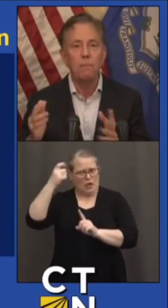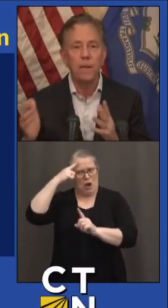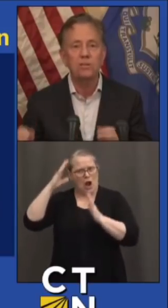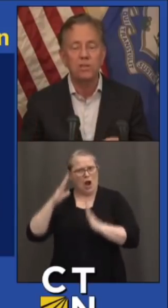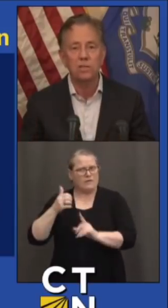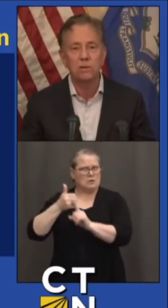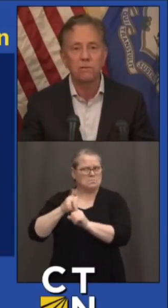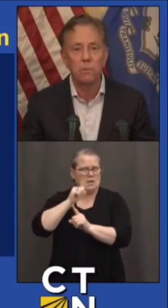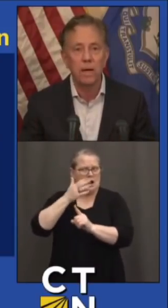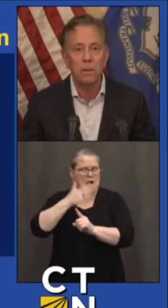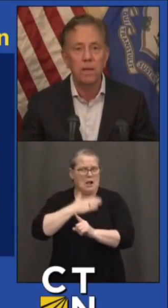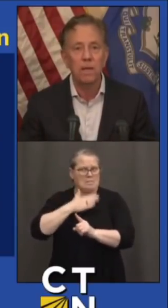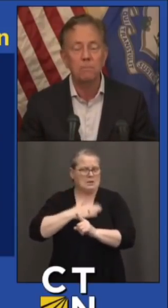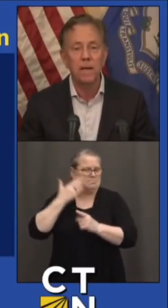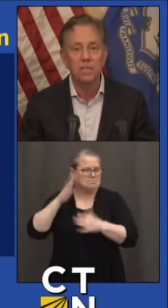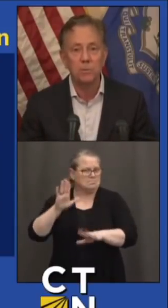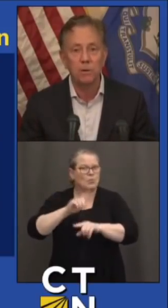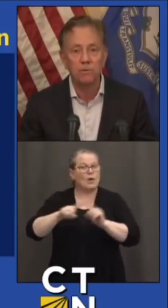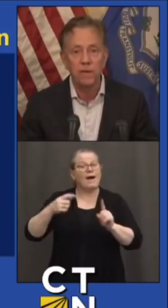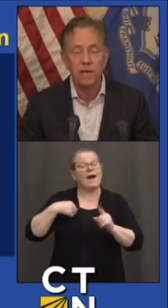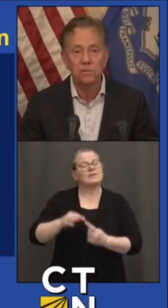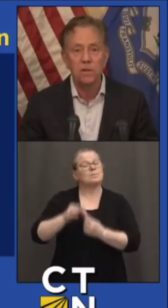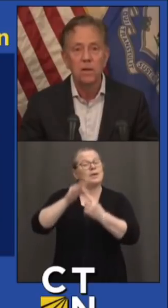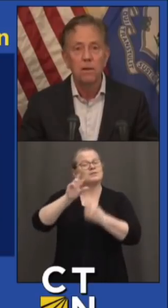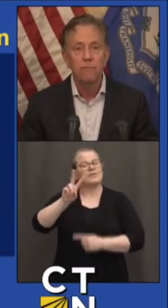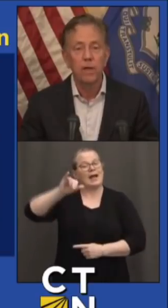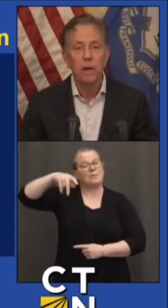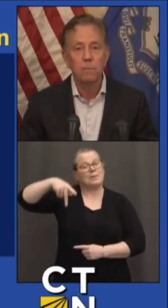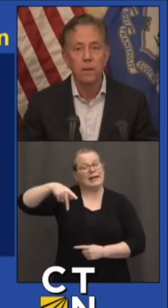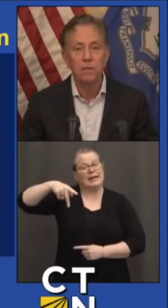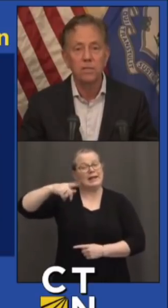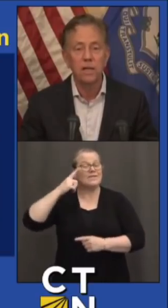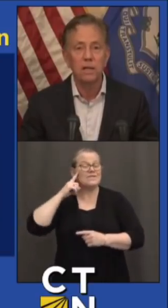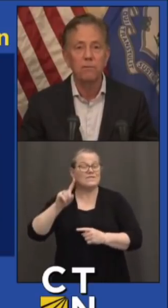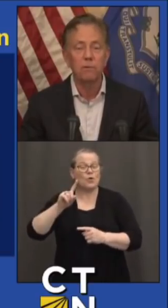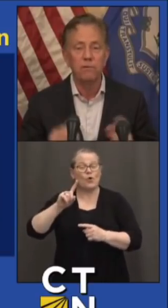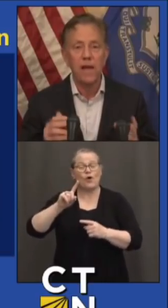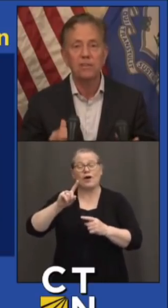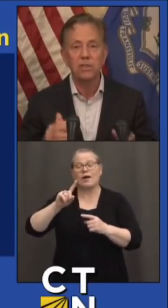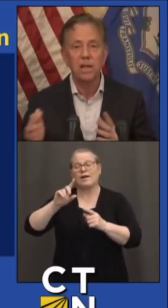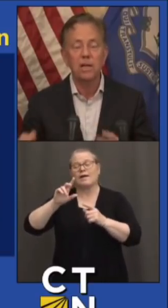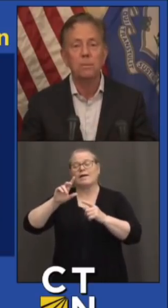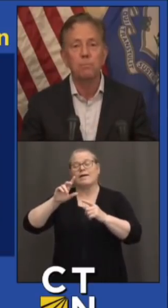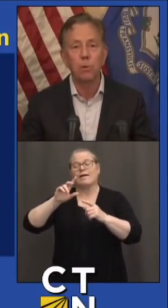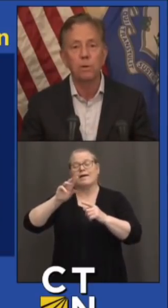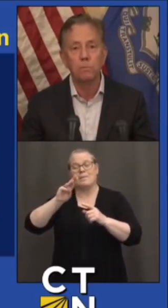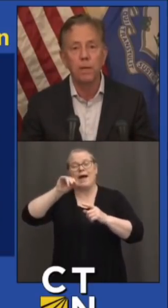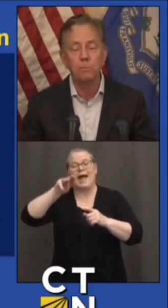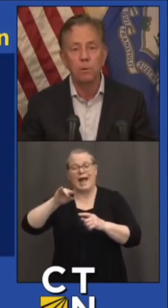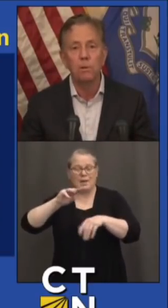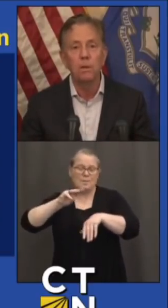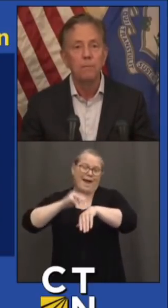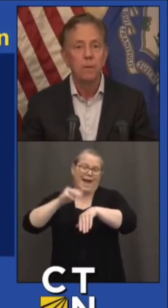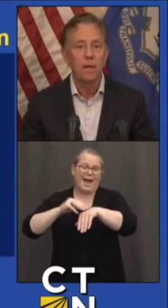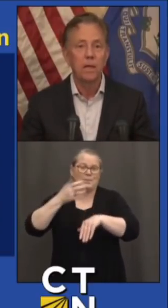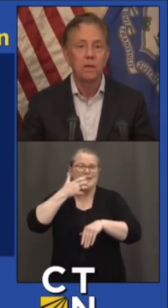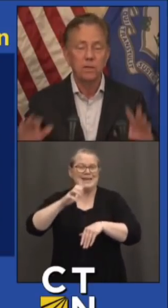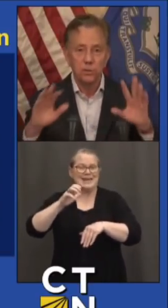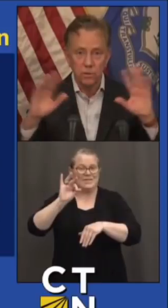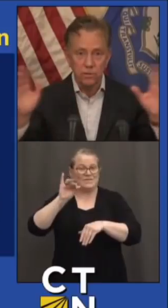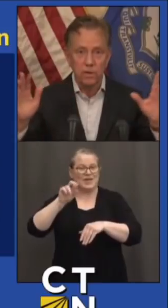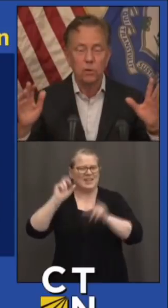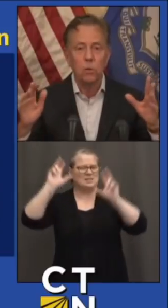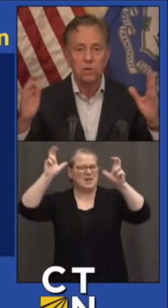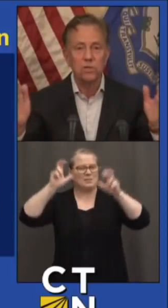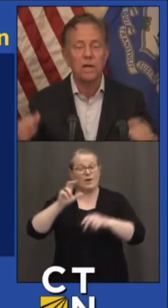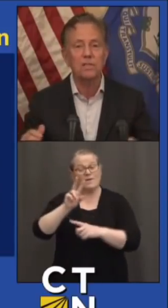VIP section for Miami Heat basketball fans. VIP standing for vaccinated important people. And there